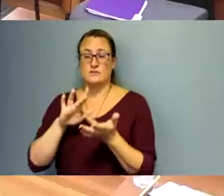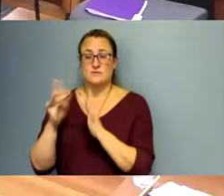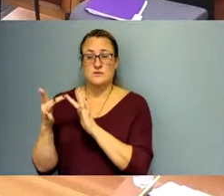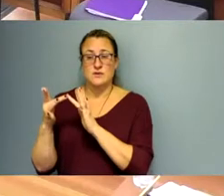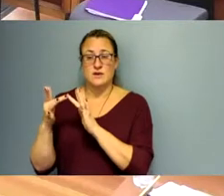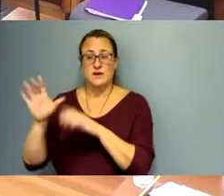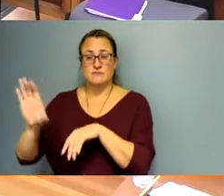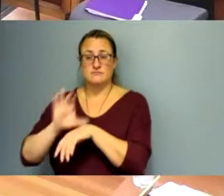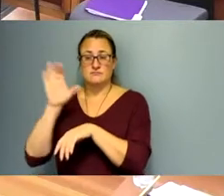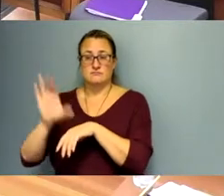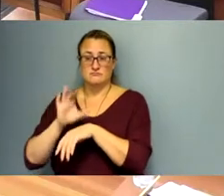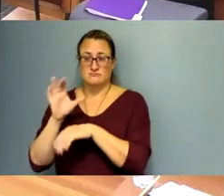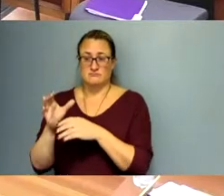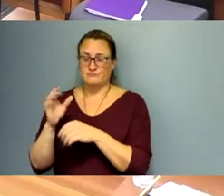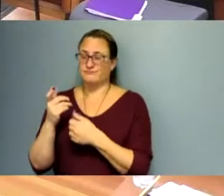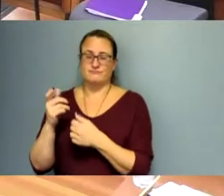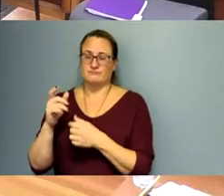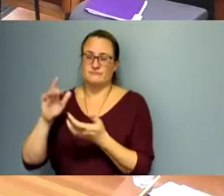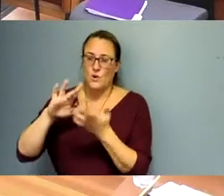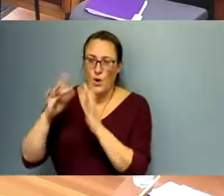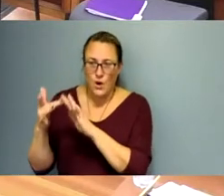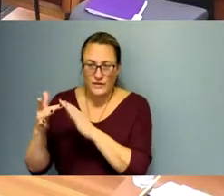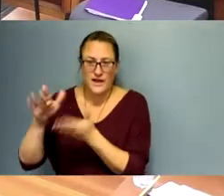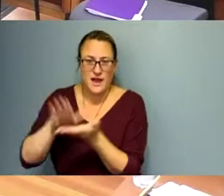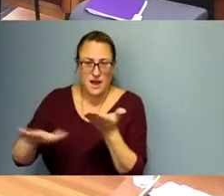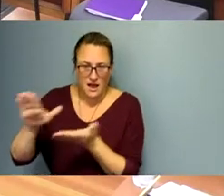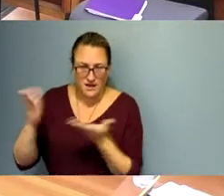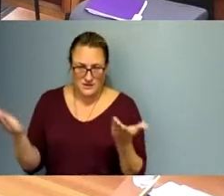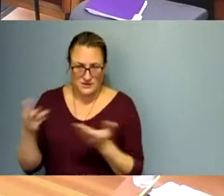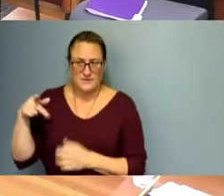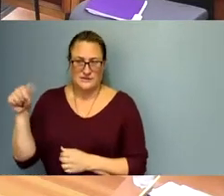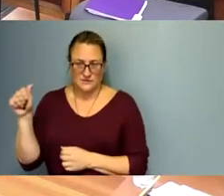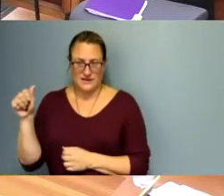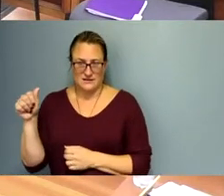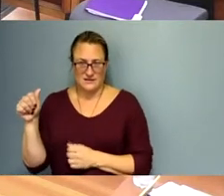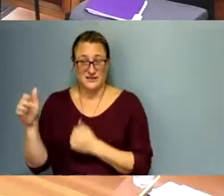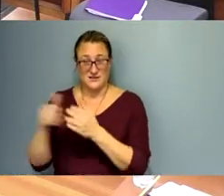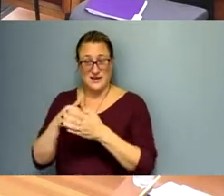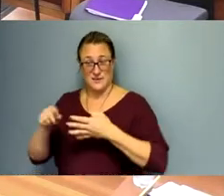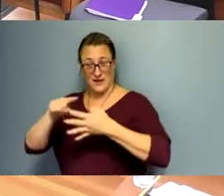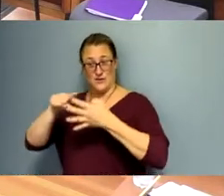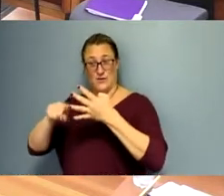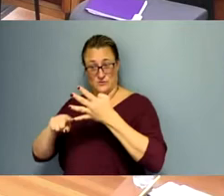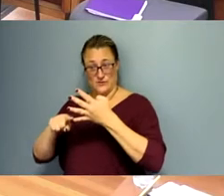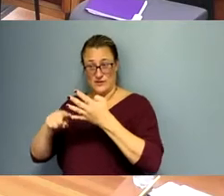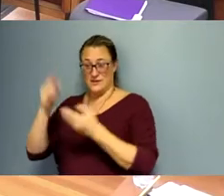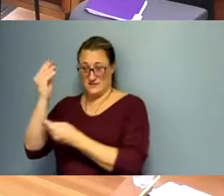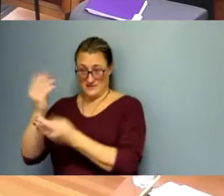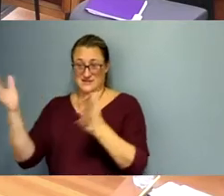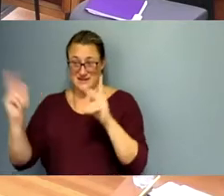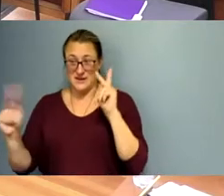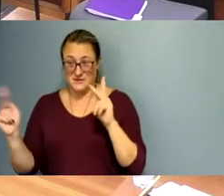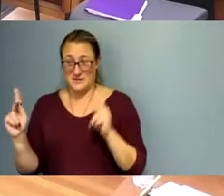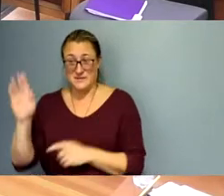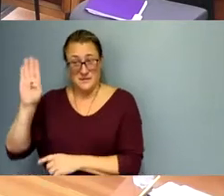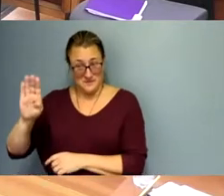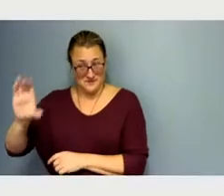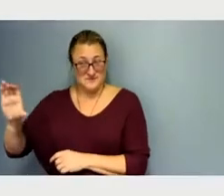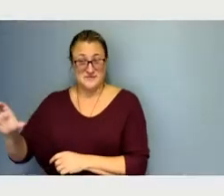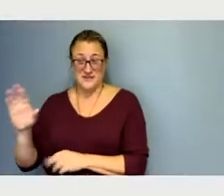So when you go out today, please tell somebody these four things and tell them we're open for registration. Next slide, please.